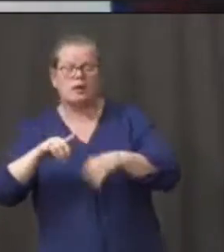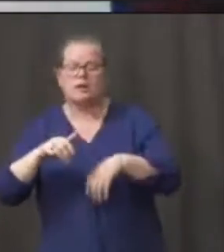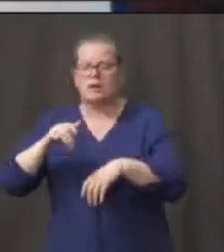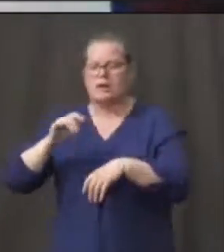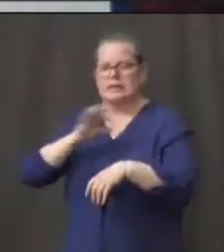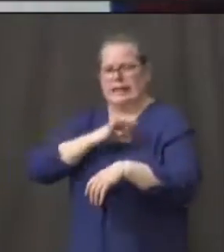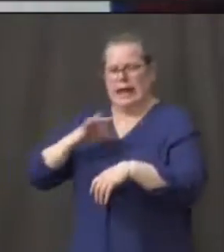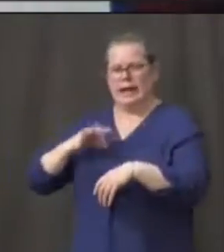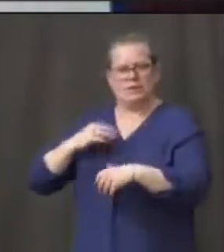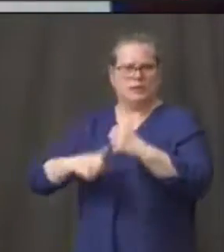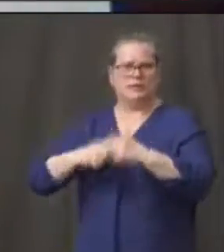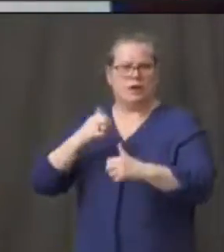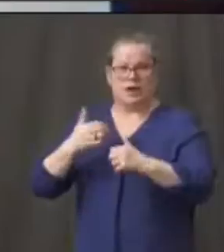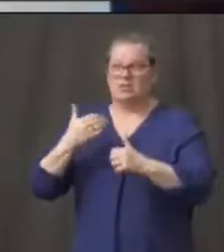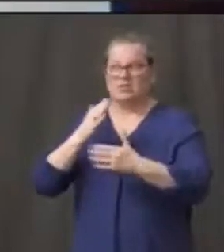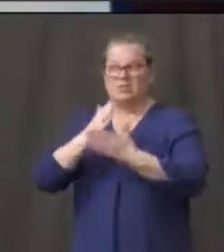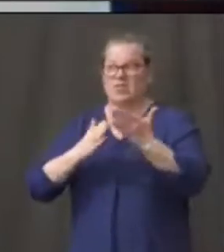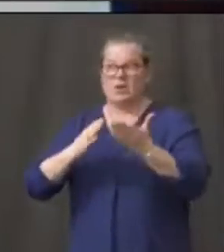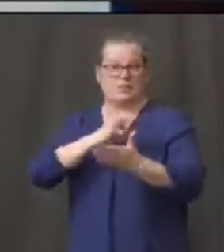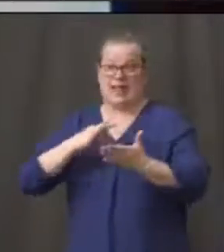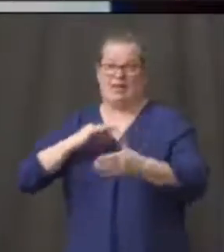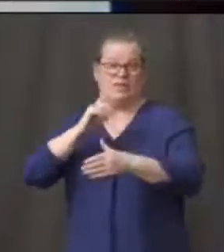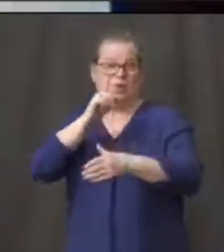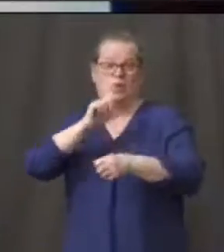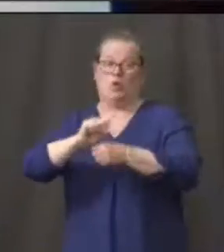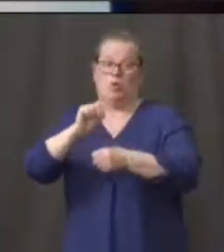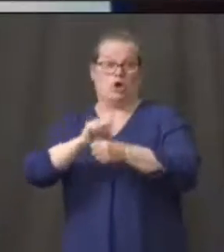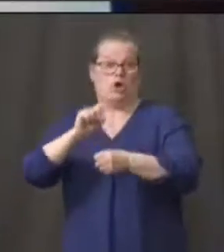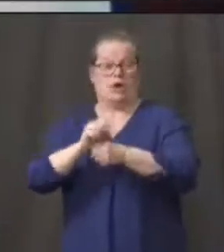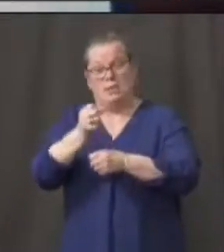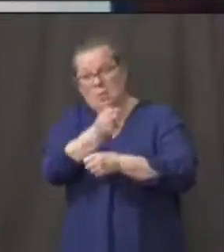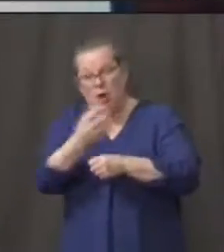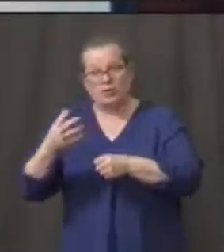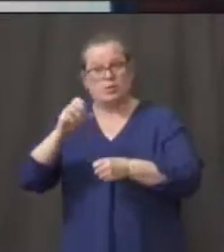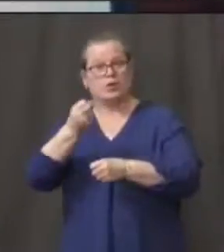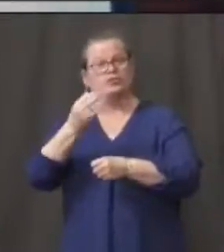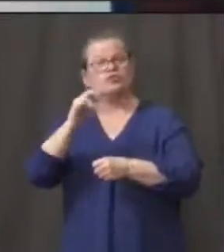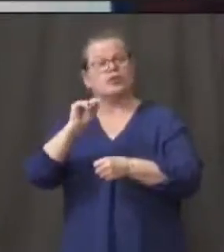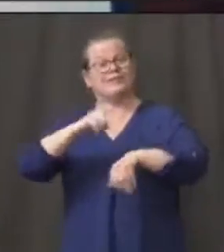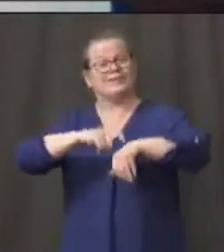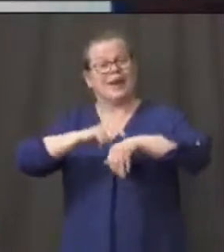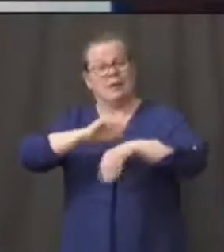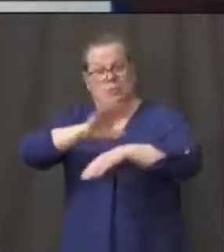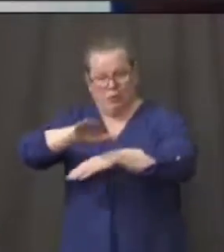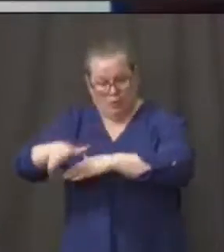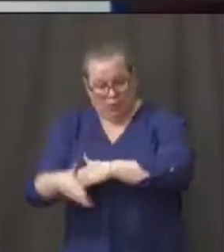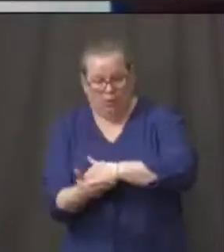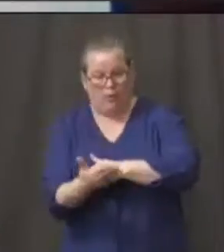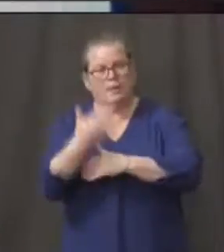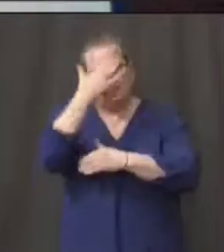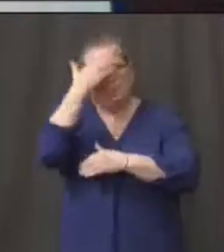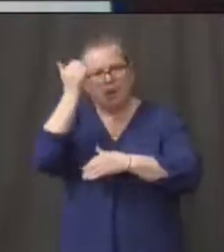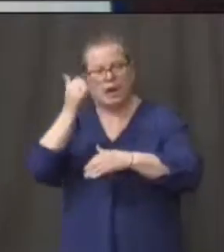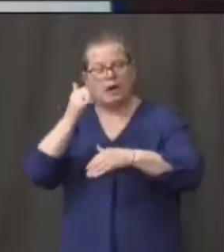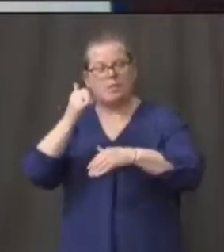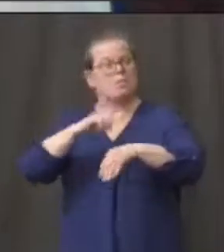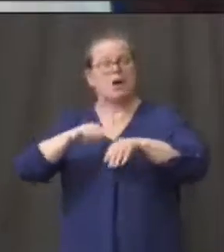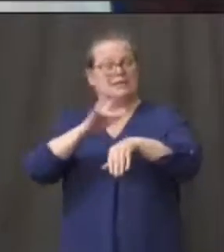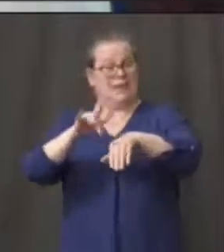members that were working multiple shifts. But in terms of space and beds, we didn't get close to being full.